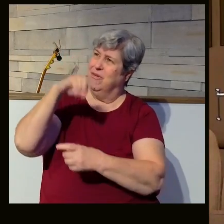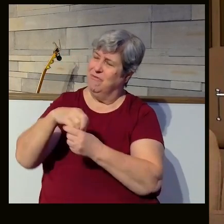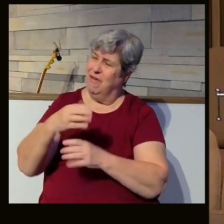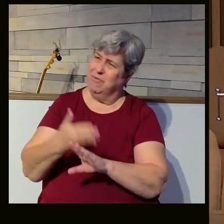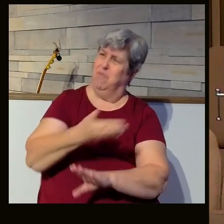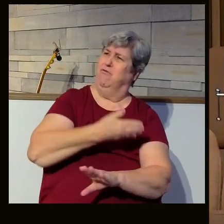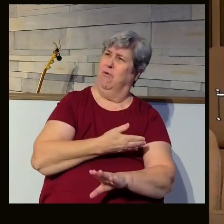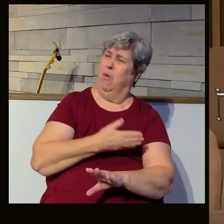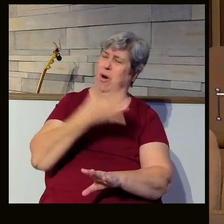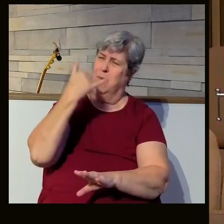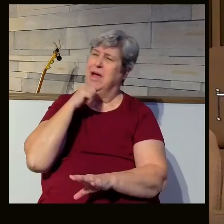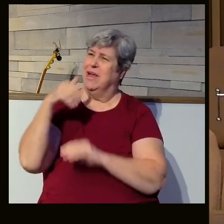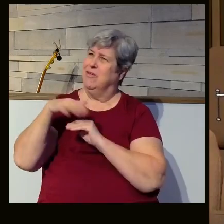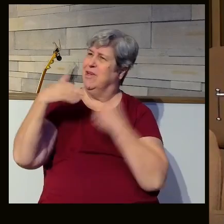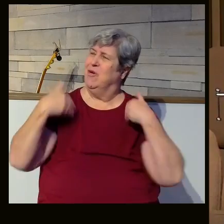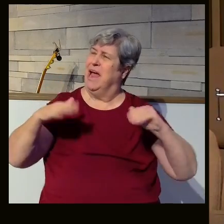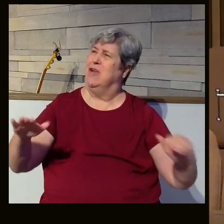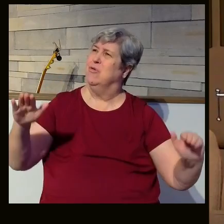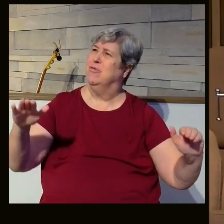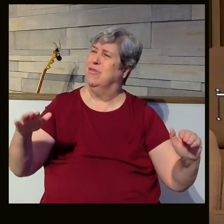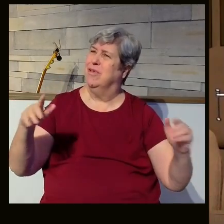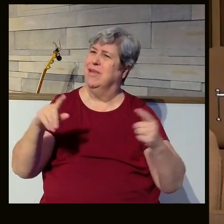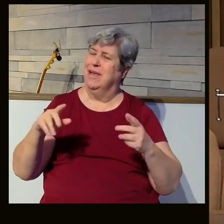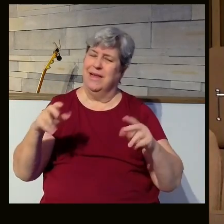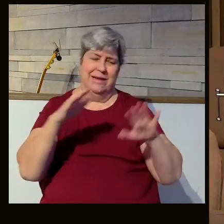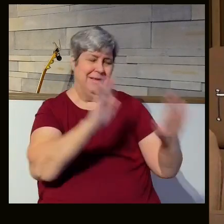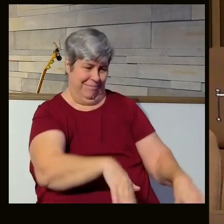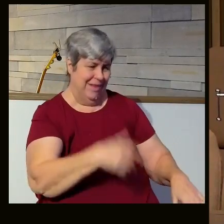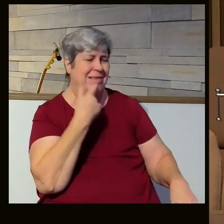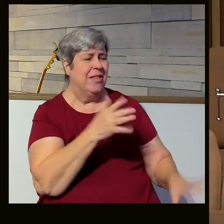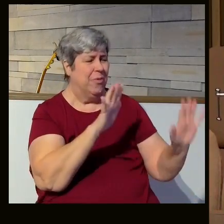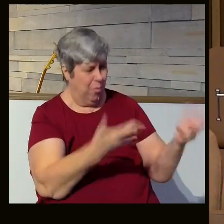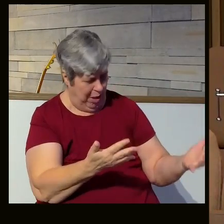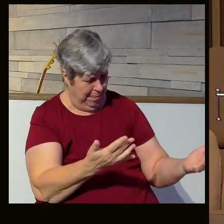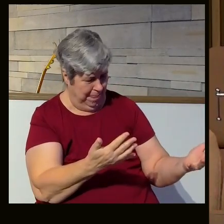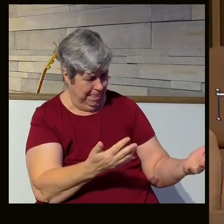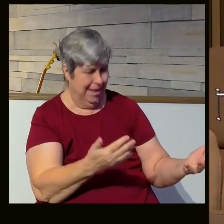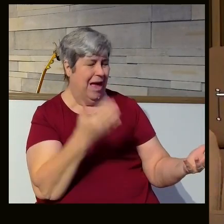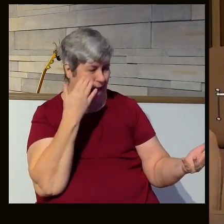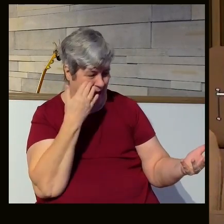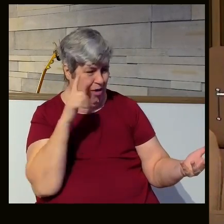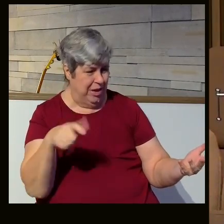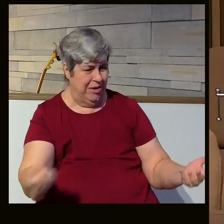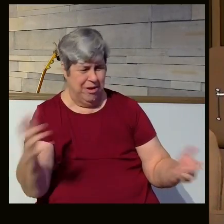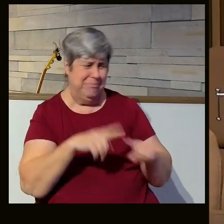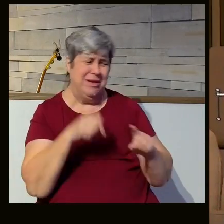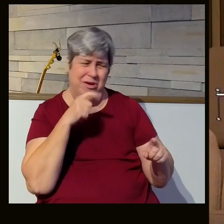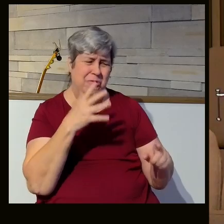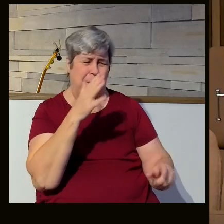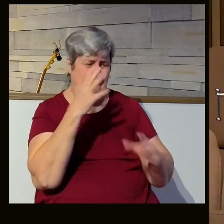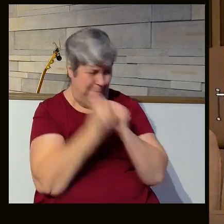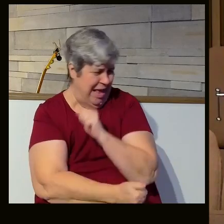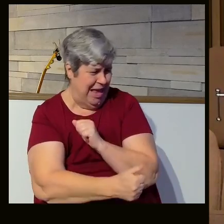sooner? Why couldn't you have sent some of your angels, some of your messengers, just to sit Sarah down and just tell her what for? Look, I know we got to get rid of them, but, you know, don't